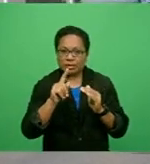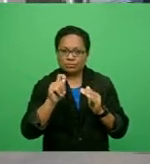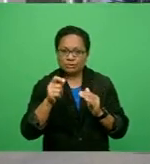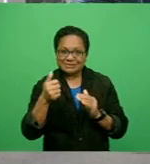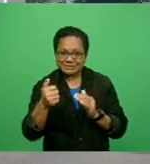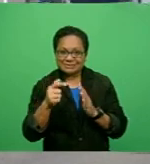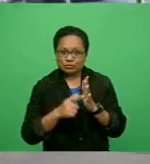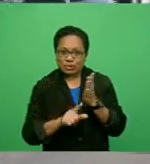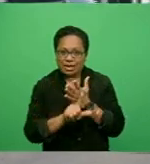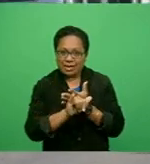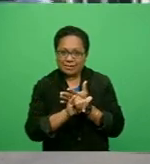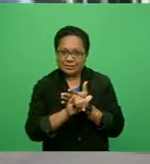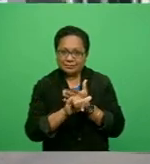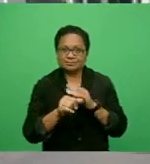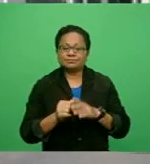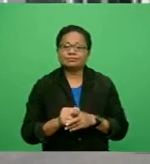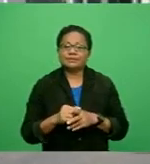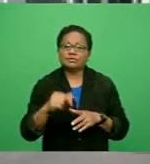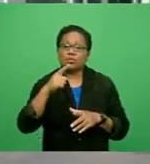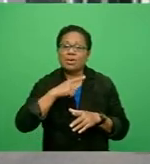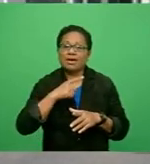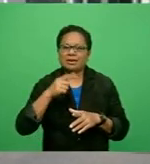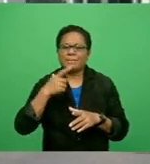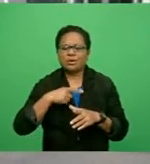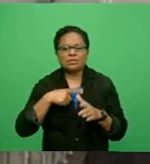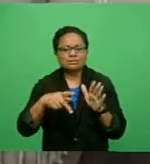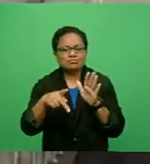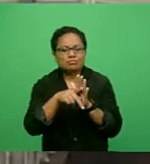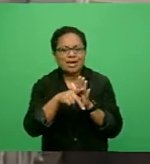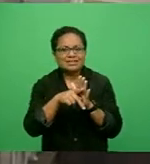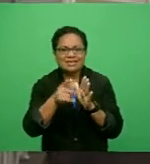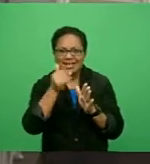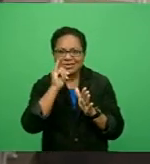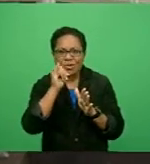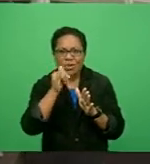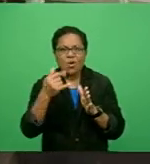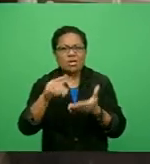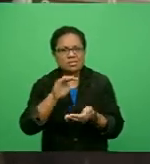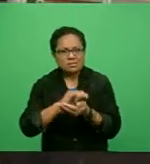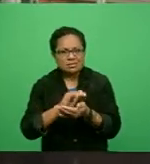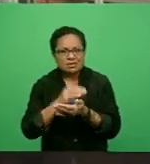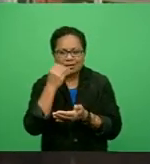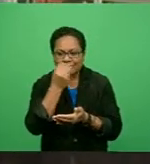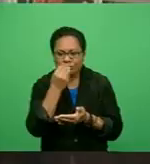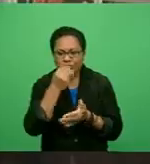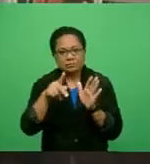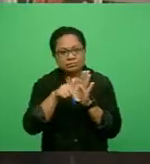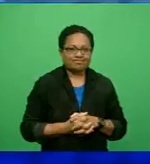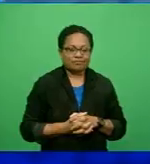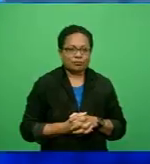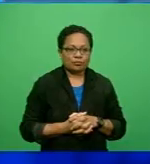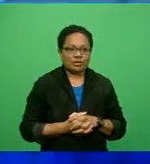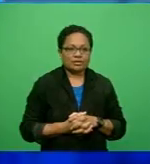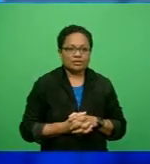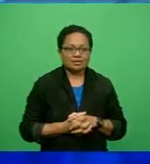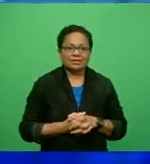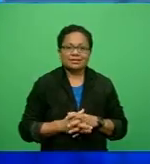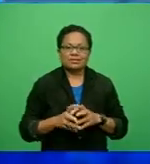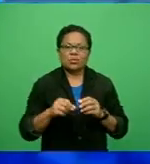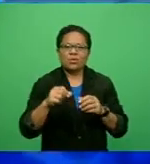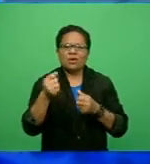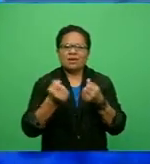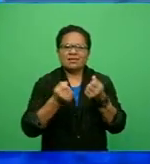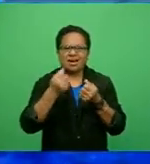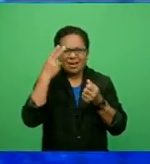July, primarily influenced by lower prices of alcoholic beverages, young owner, food and fuel. Volvo Cars